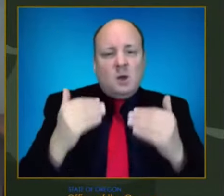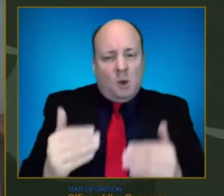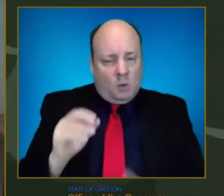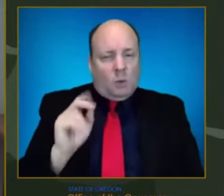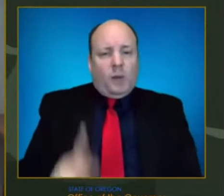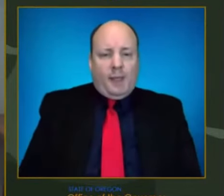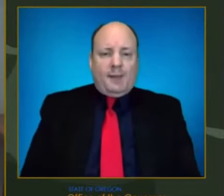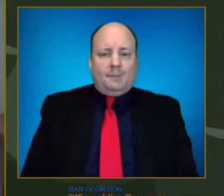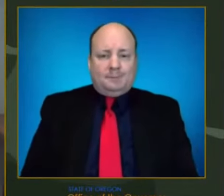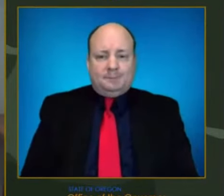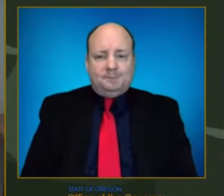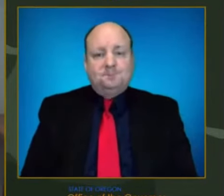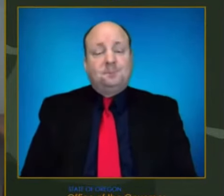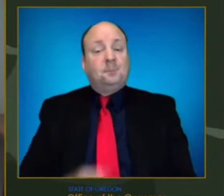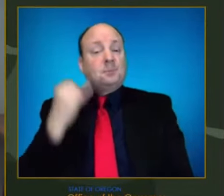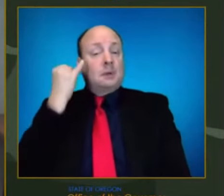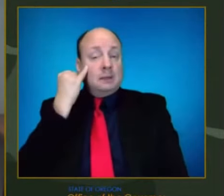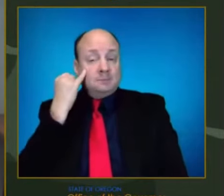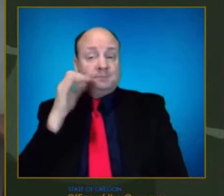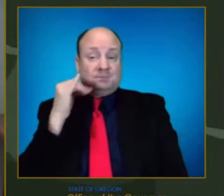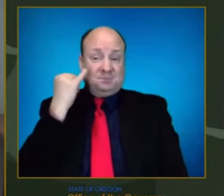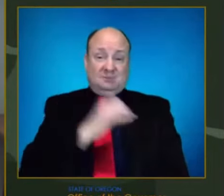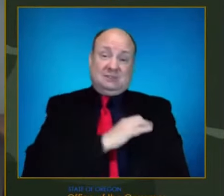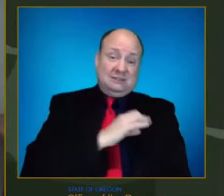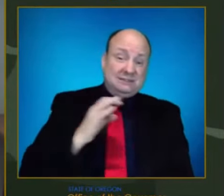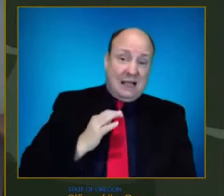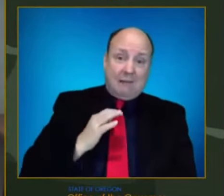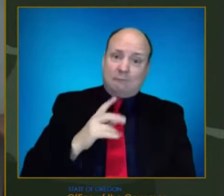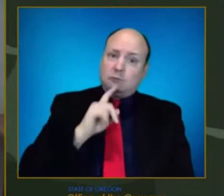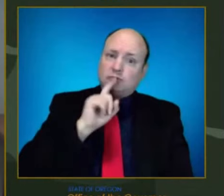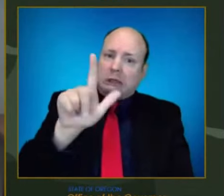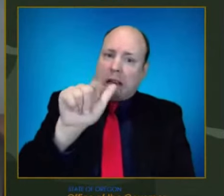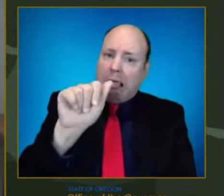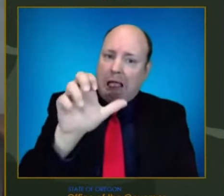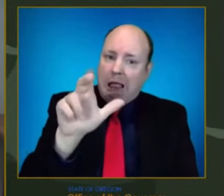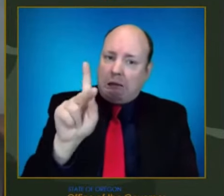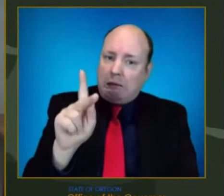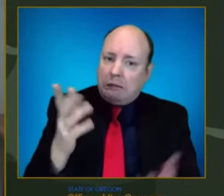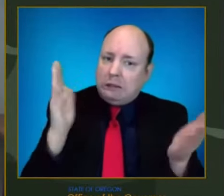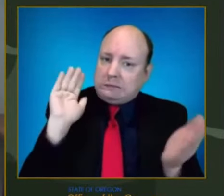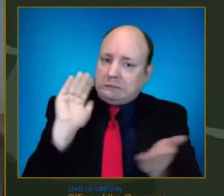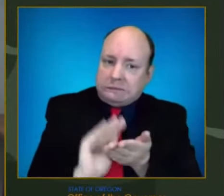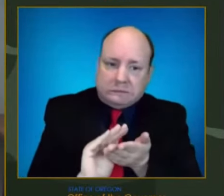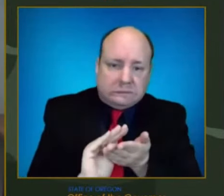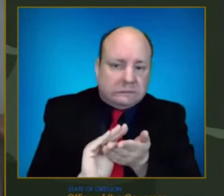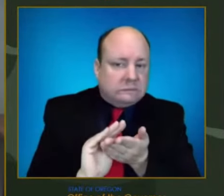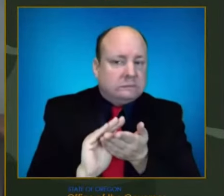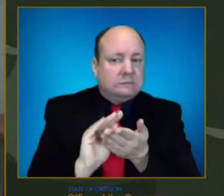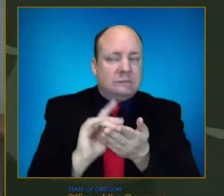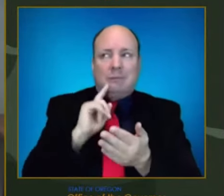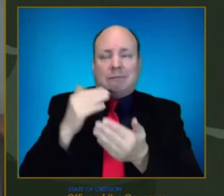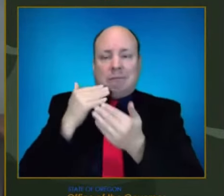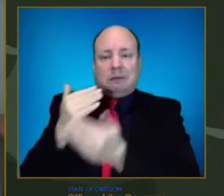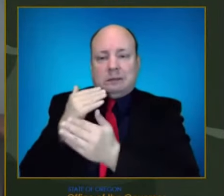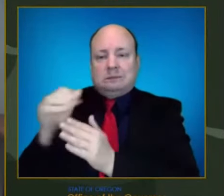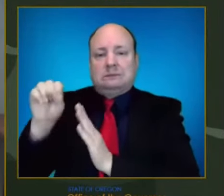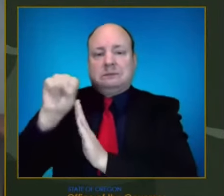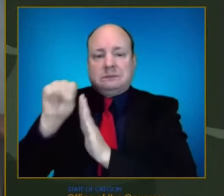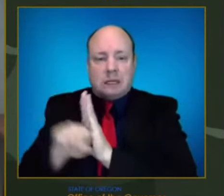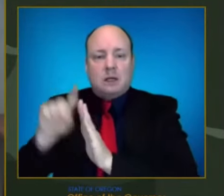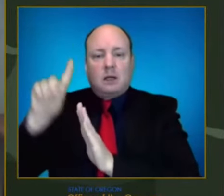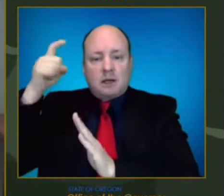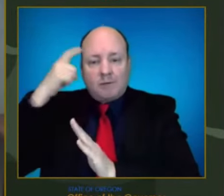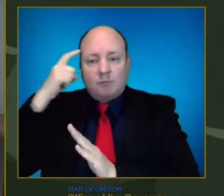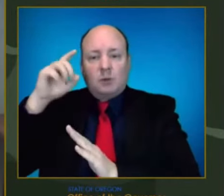in staffing throughout the state, and we're grateful to the support that the state and the OHA has supplied as far as getting us